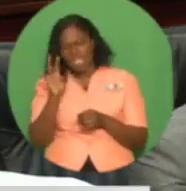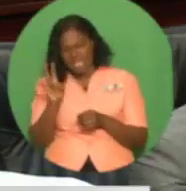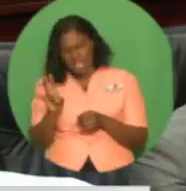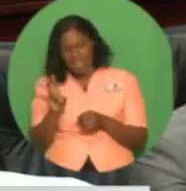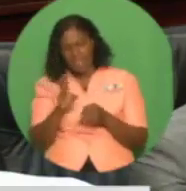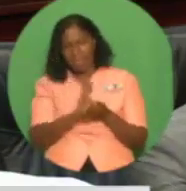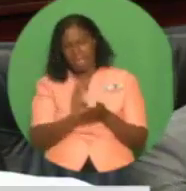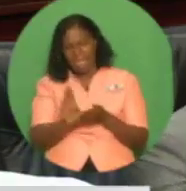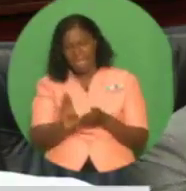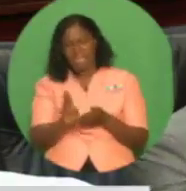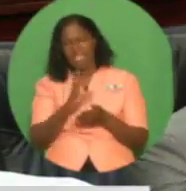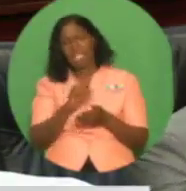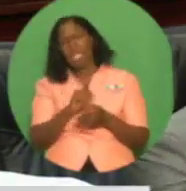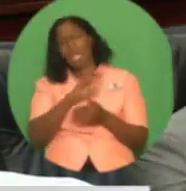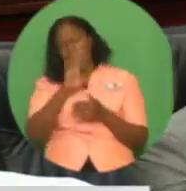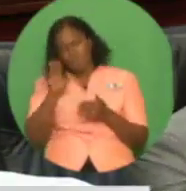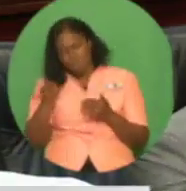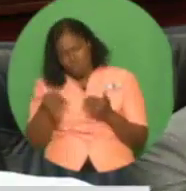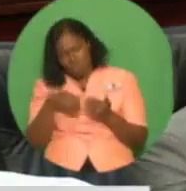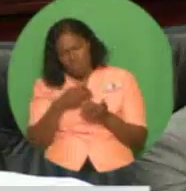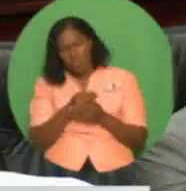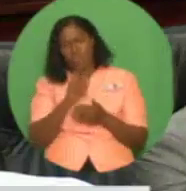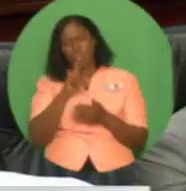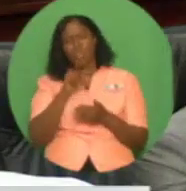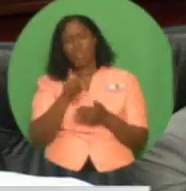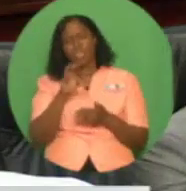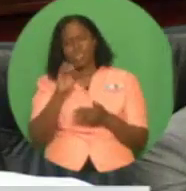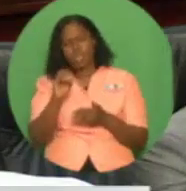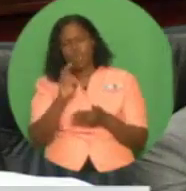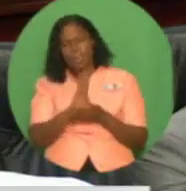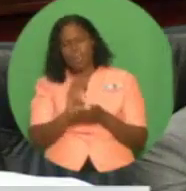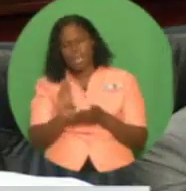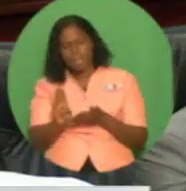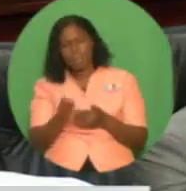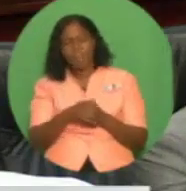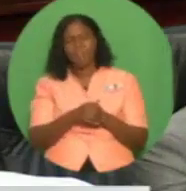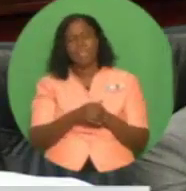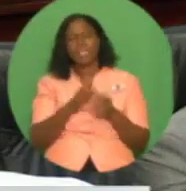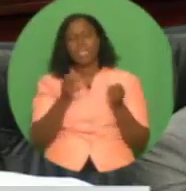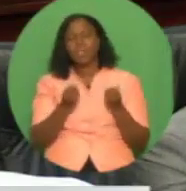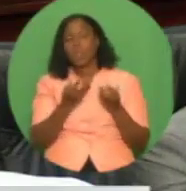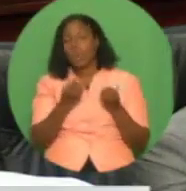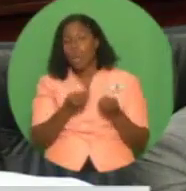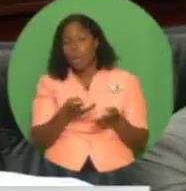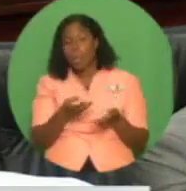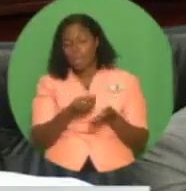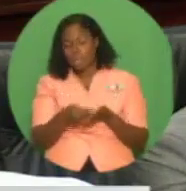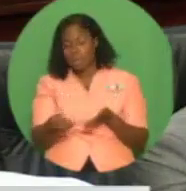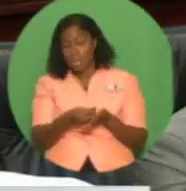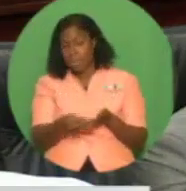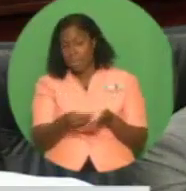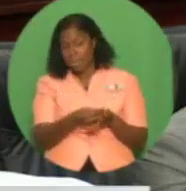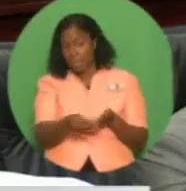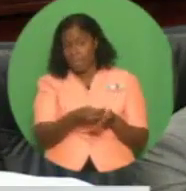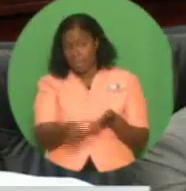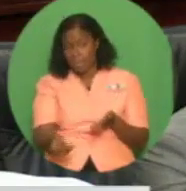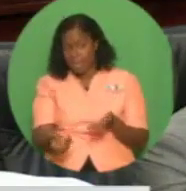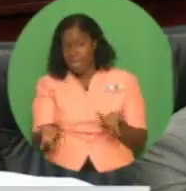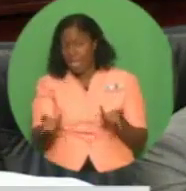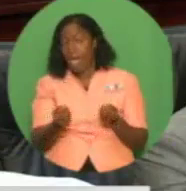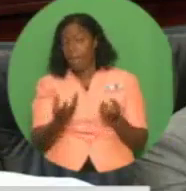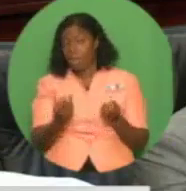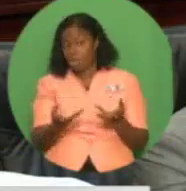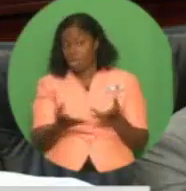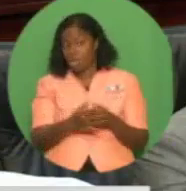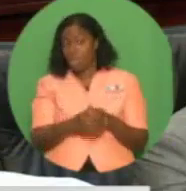at 3.009 billion. The total expenditure net of capital repayments and sinking fund contribution,